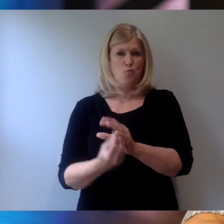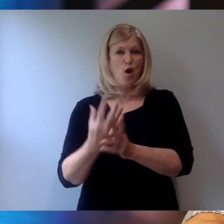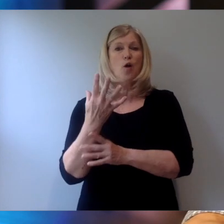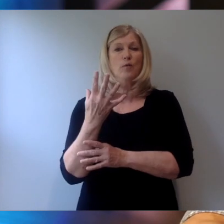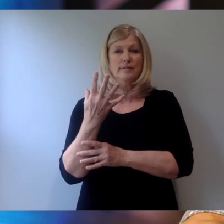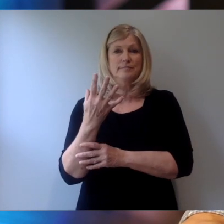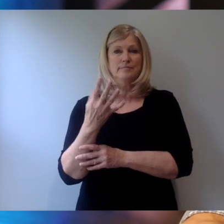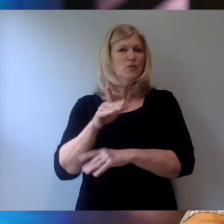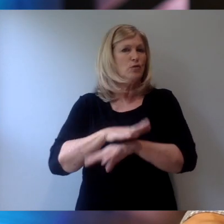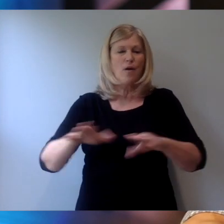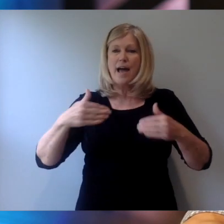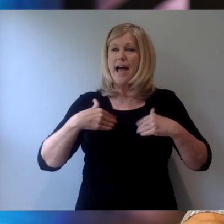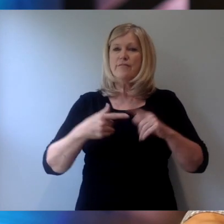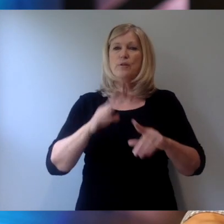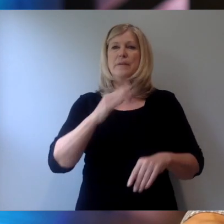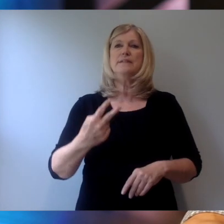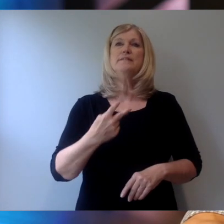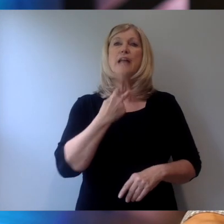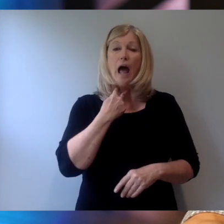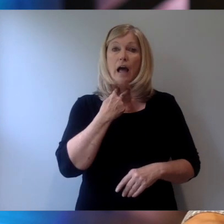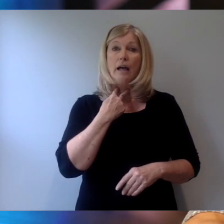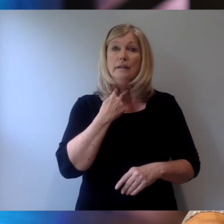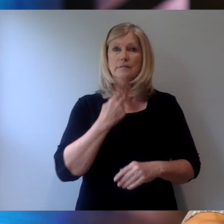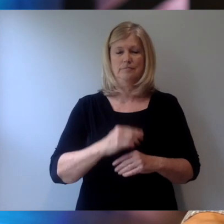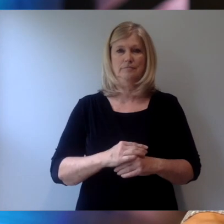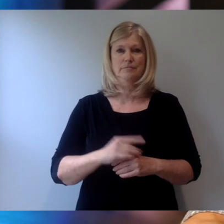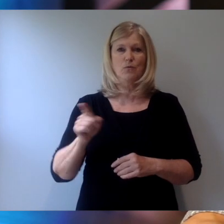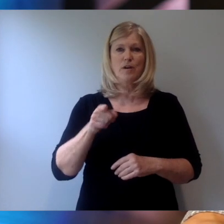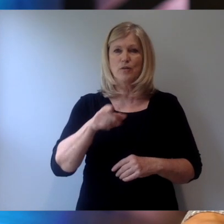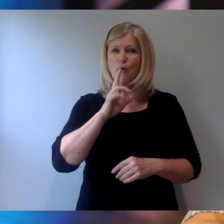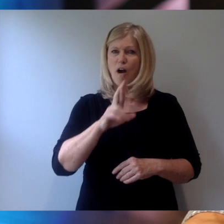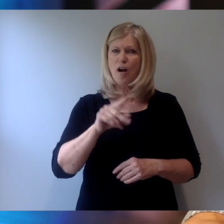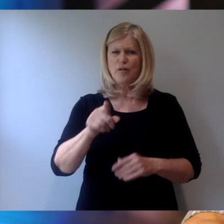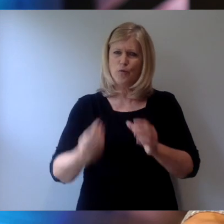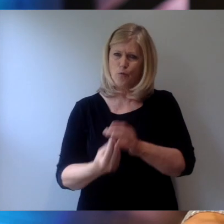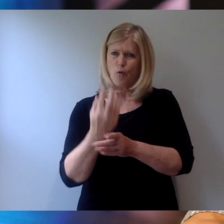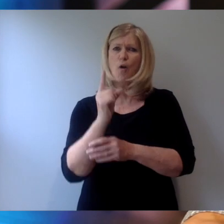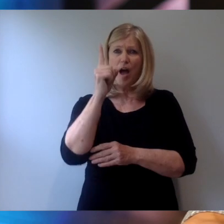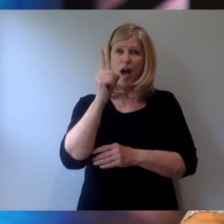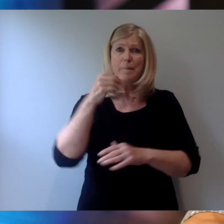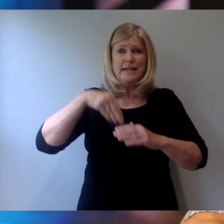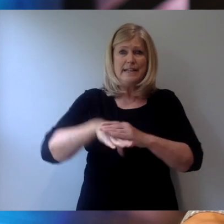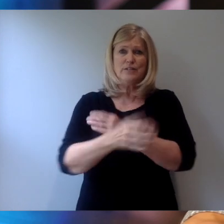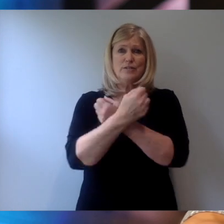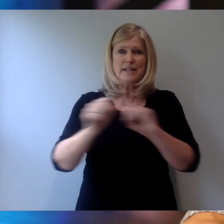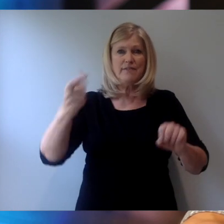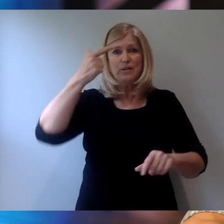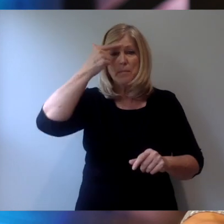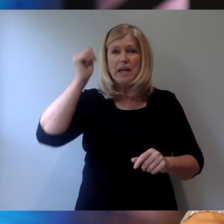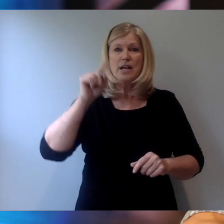You don't have to be stuck where you're at. But you grow up into salvation because you